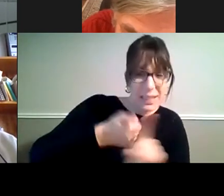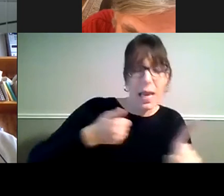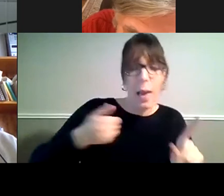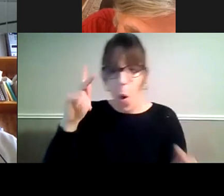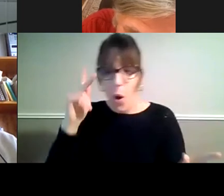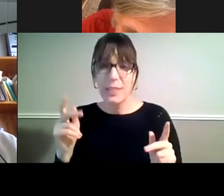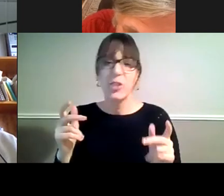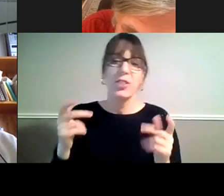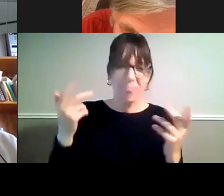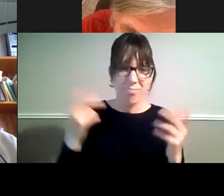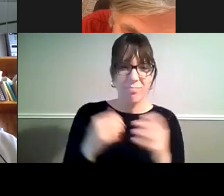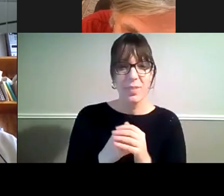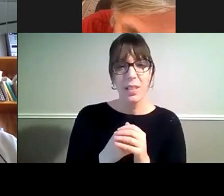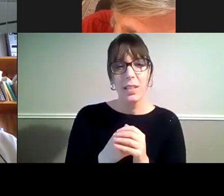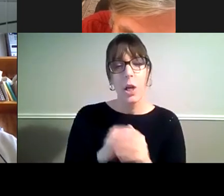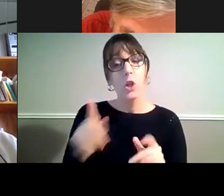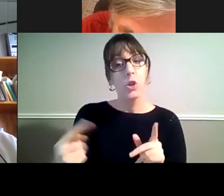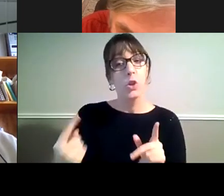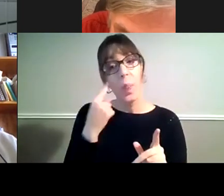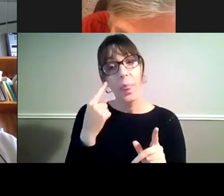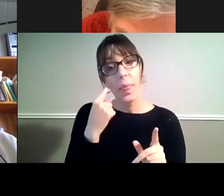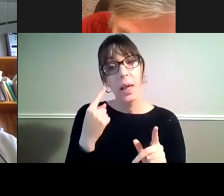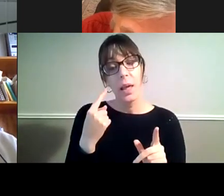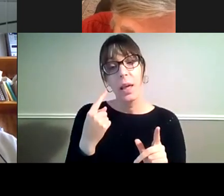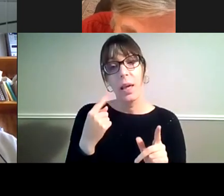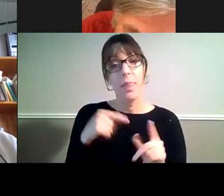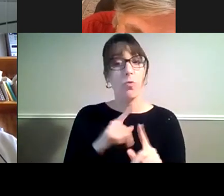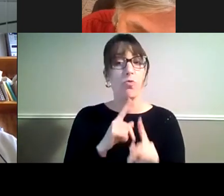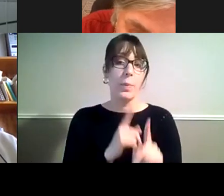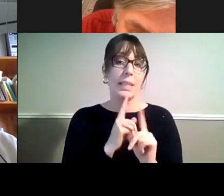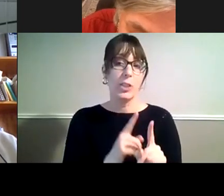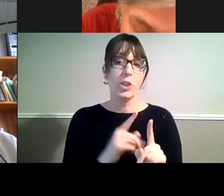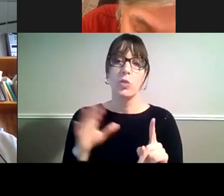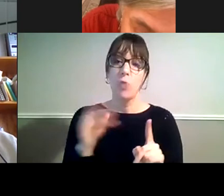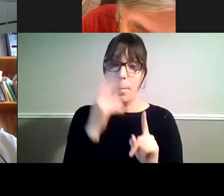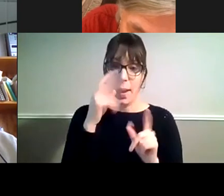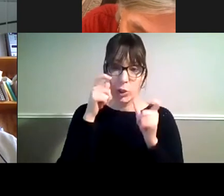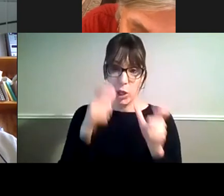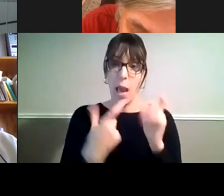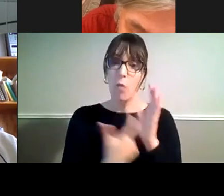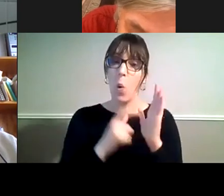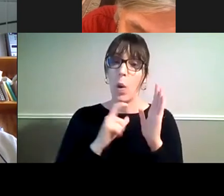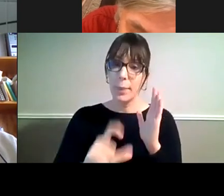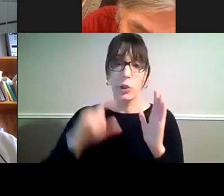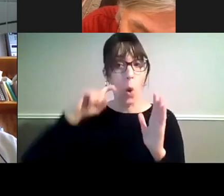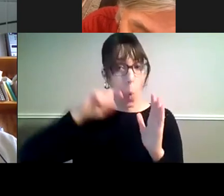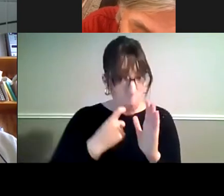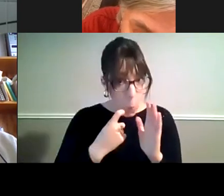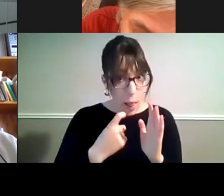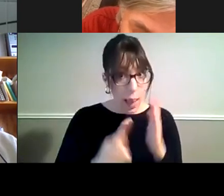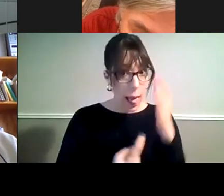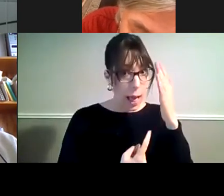think that these recommendations from the Aged Care Royal Commission will come into place by